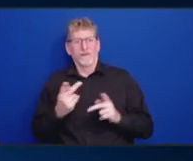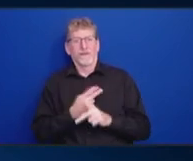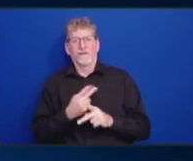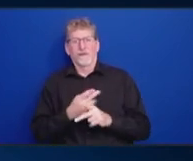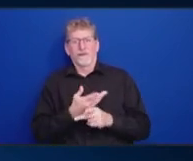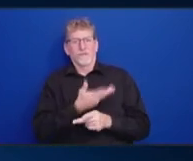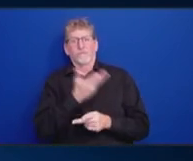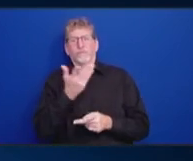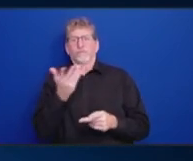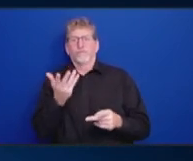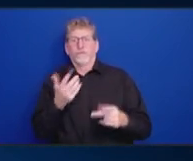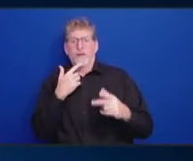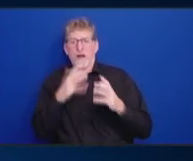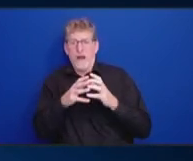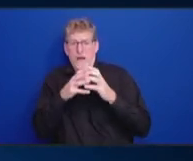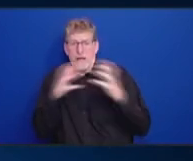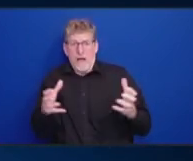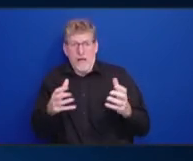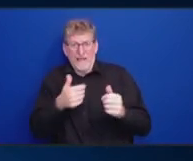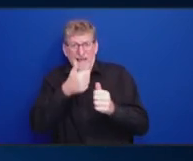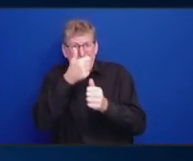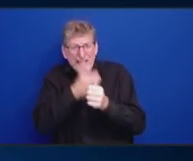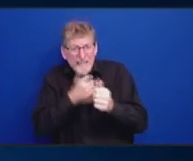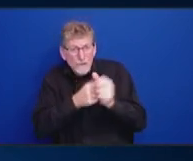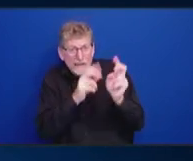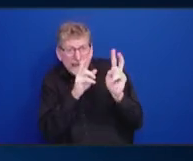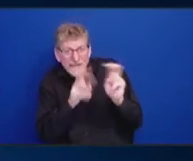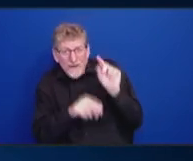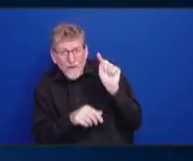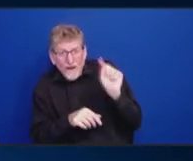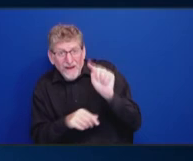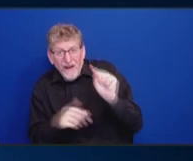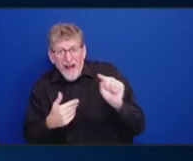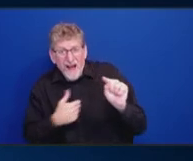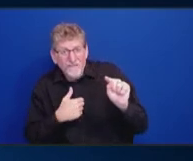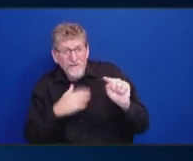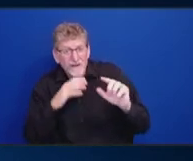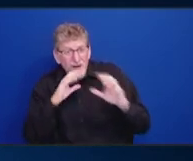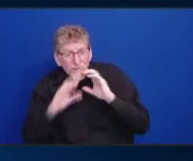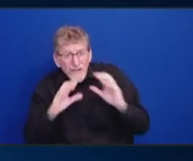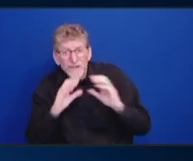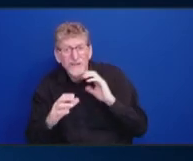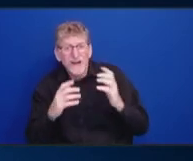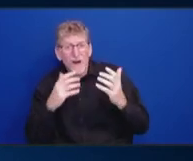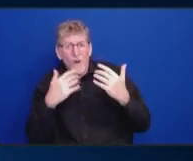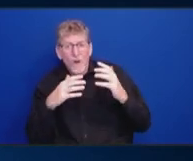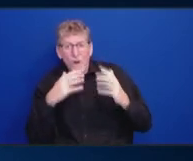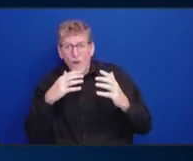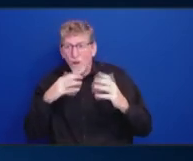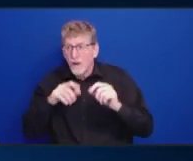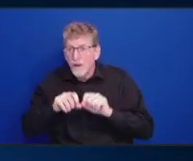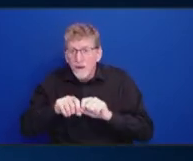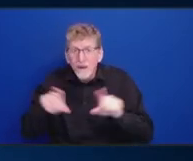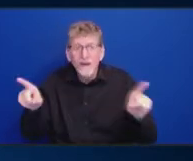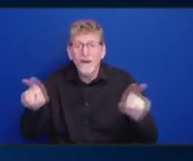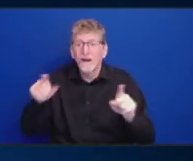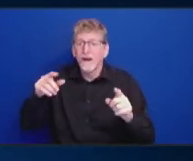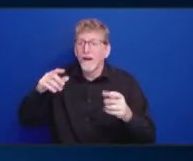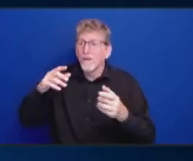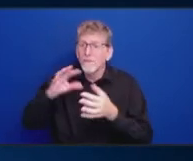also have to deal with what's the communication that we send out? What's the right message? It's a lot.